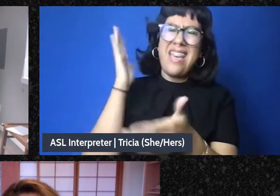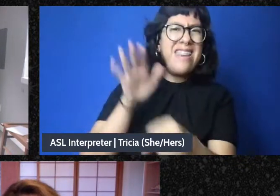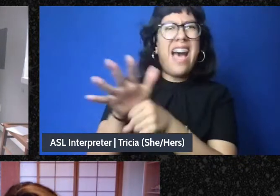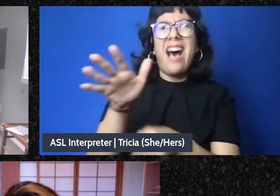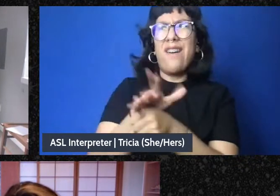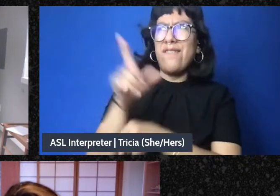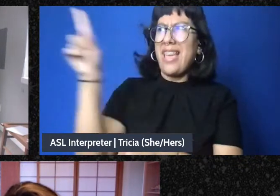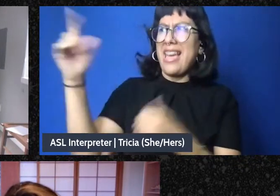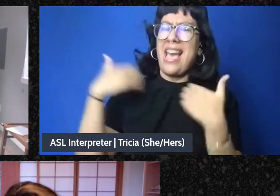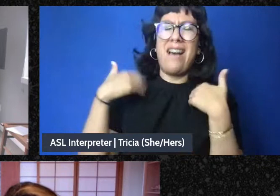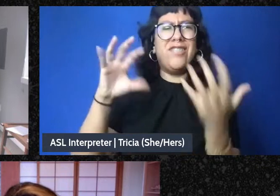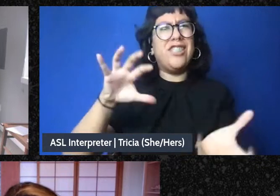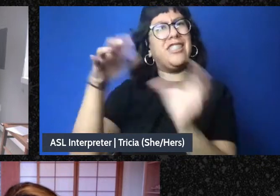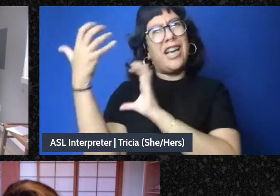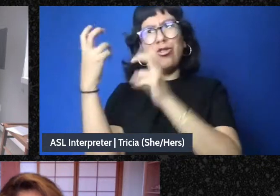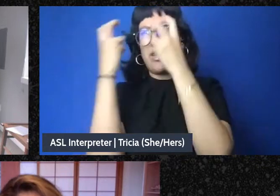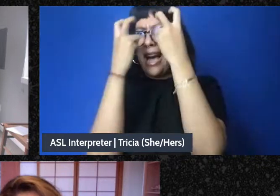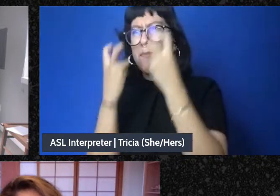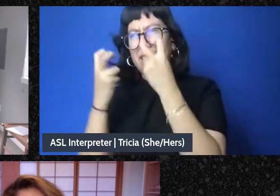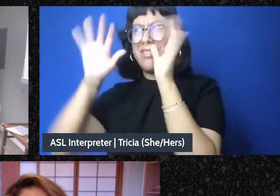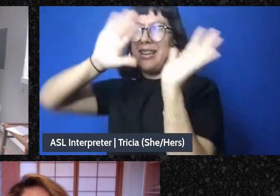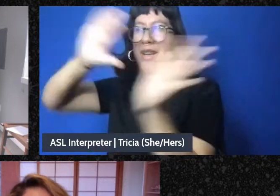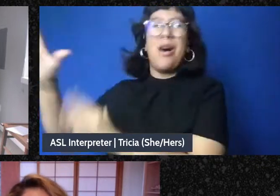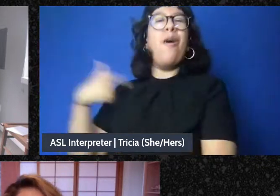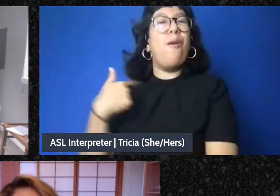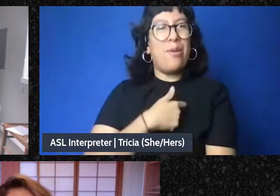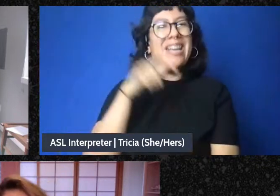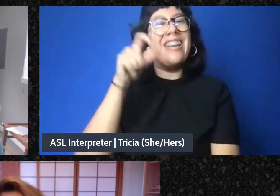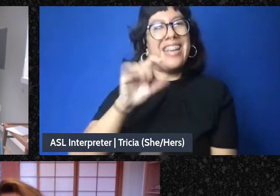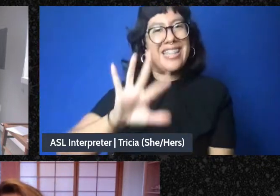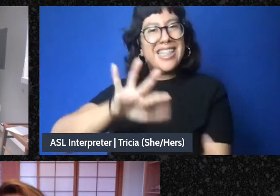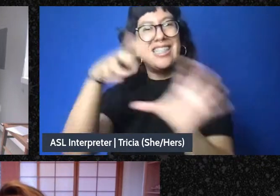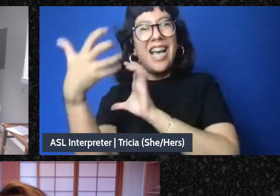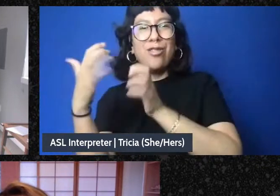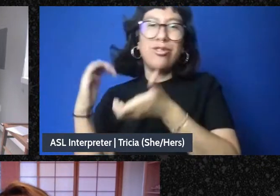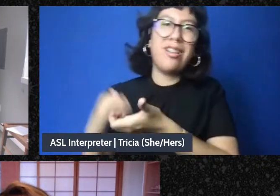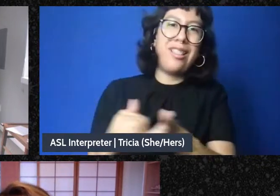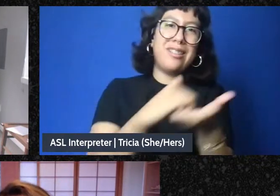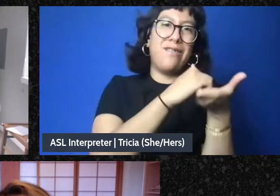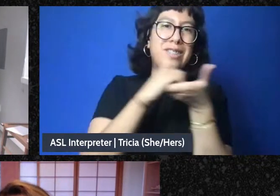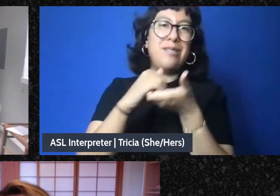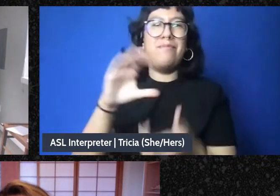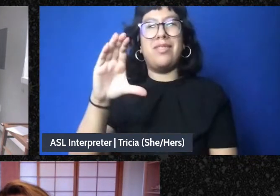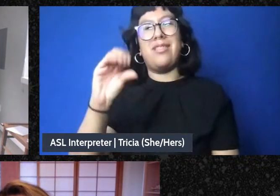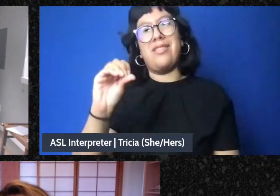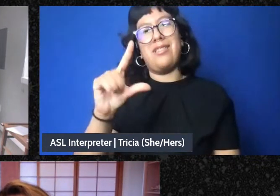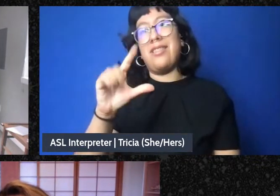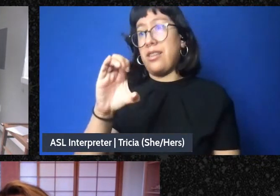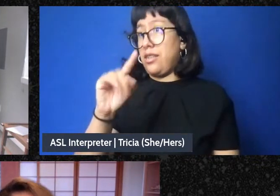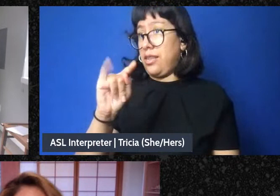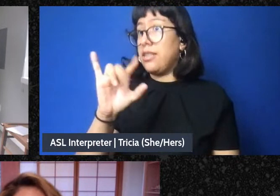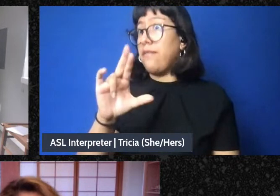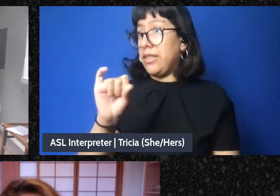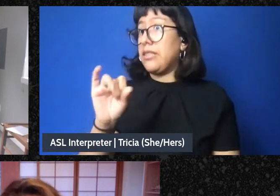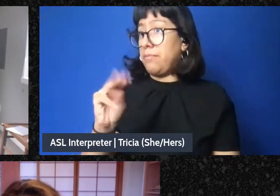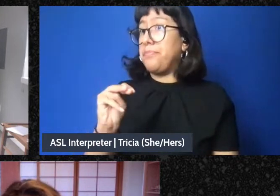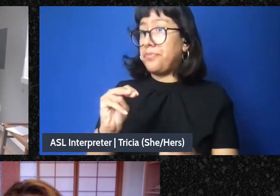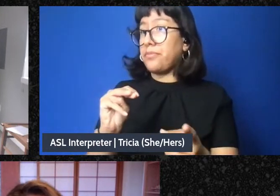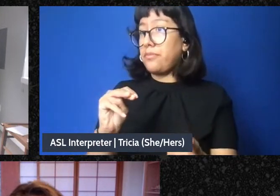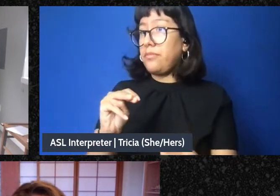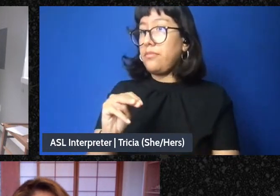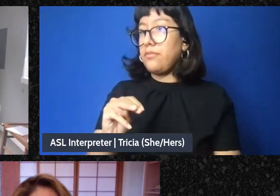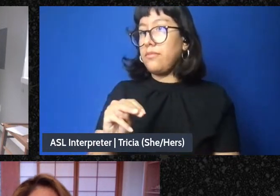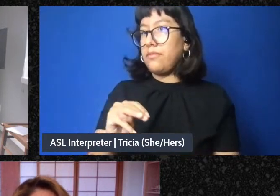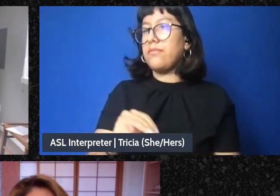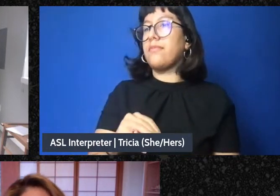capitalism, we need disaster collectivism. And so I feel like that's what I hear in